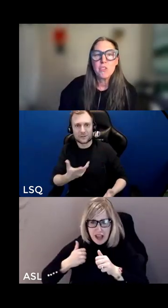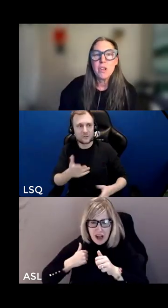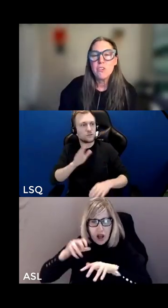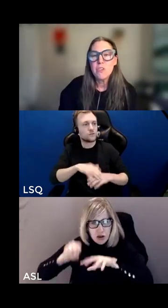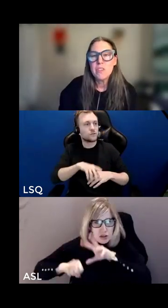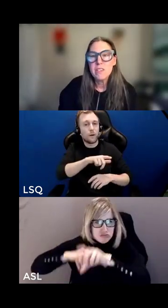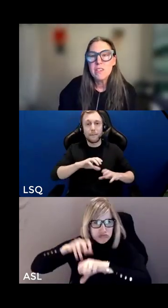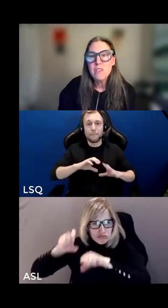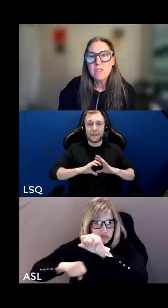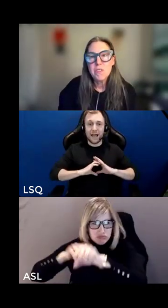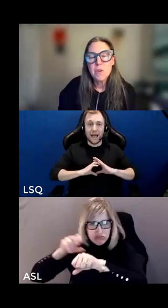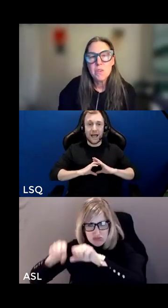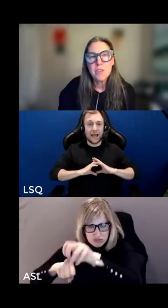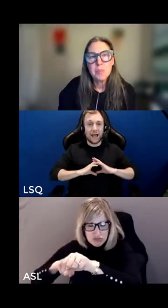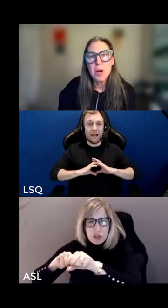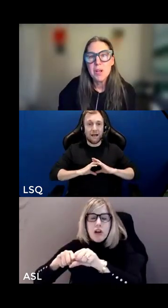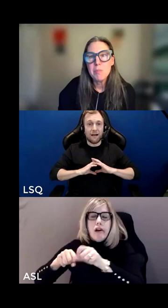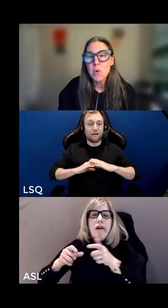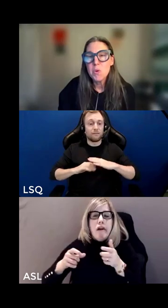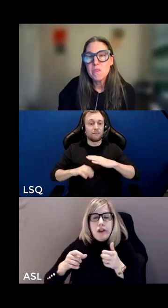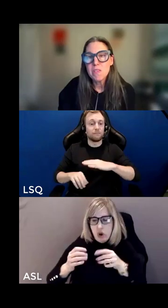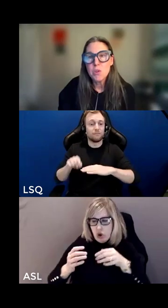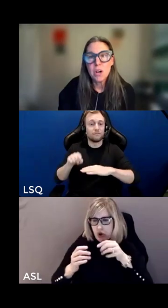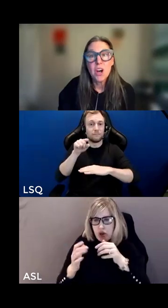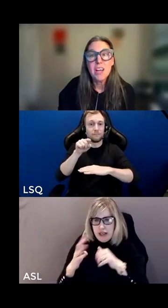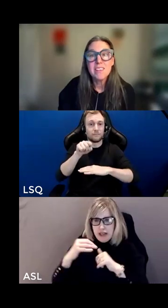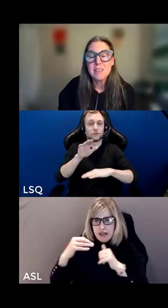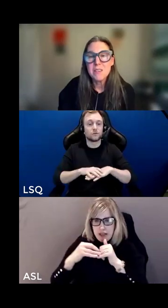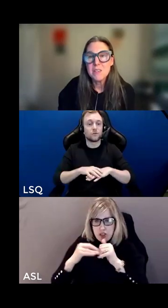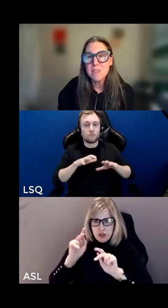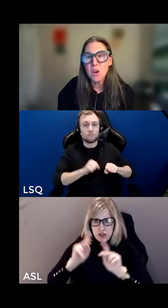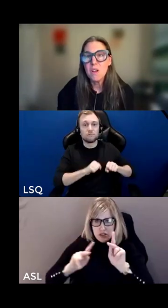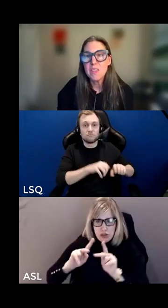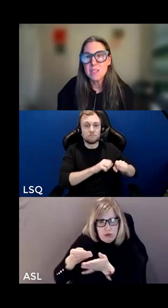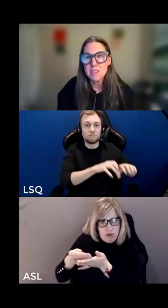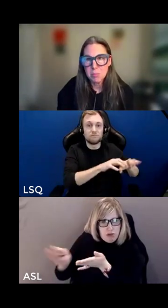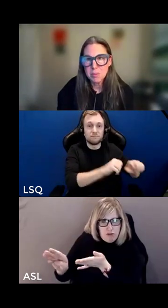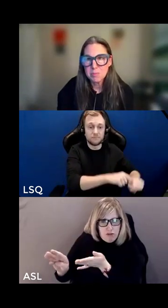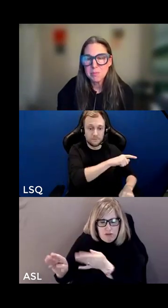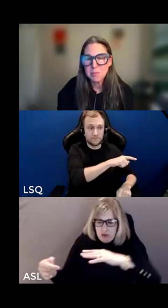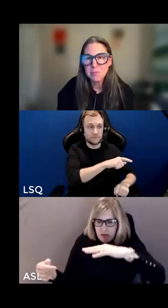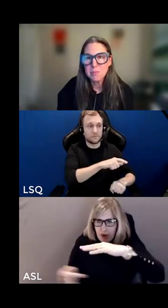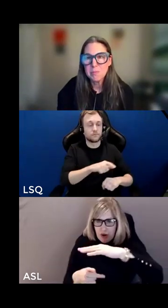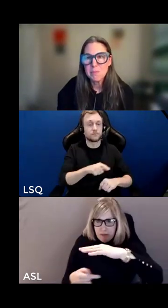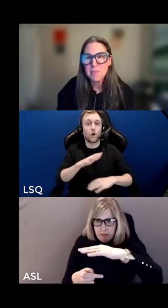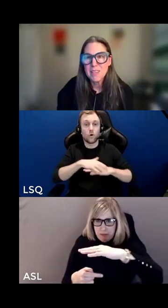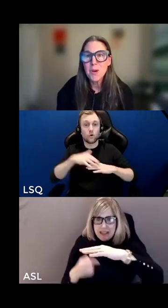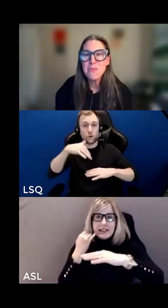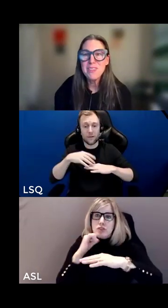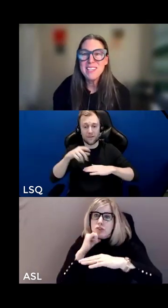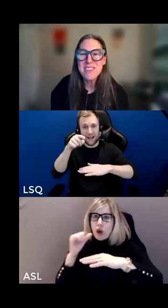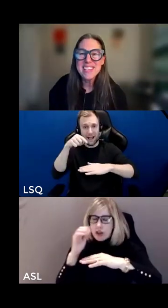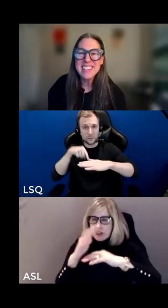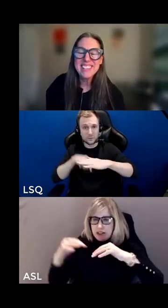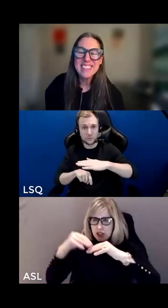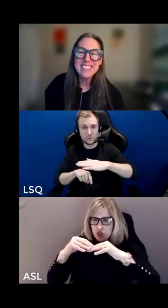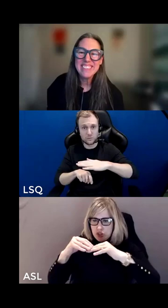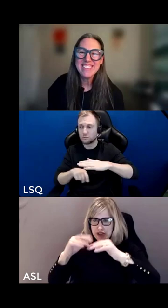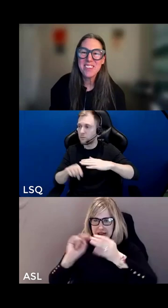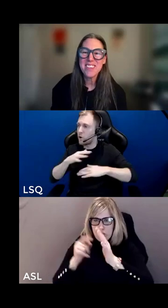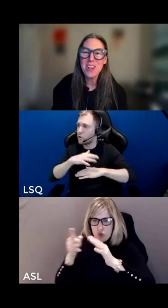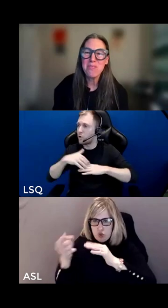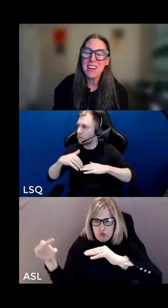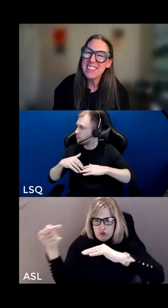which structures indigenous folks on the bottom and those of us who are not indigenous on the top and hopefully you're thinking